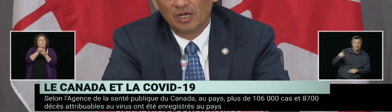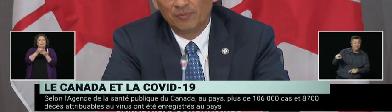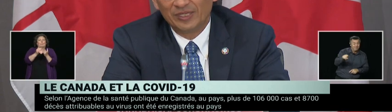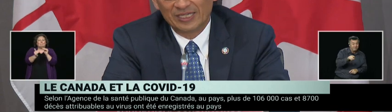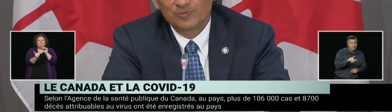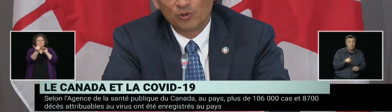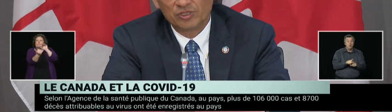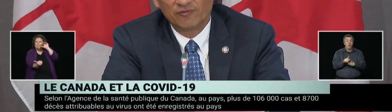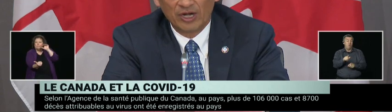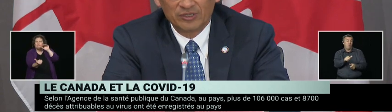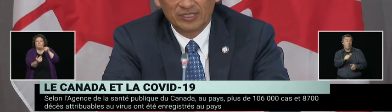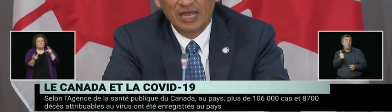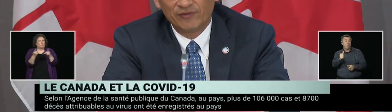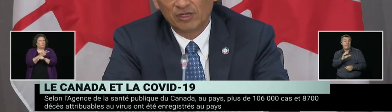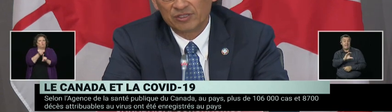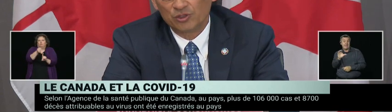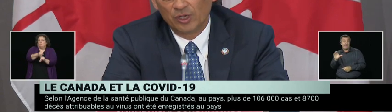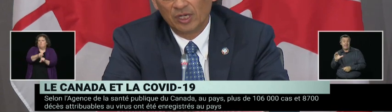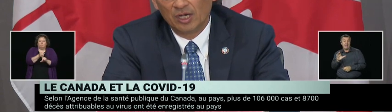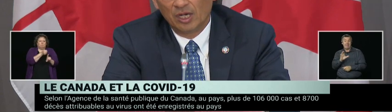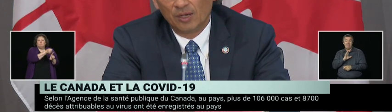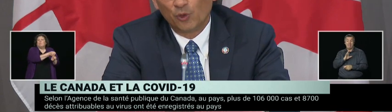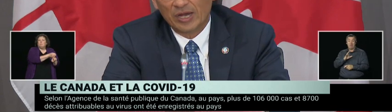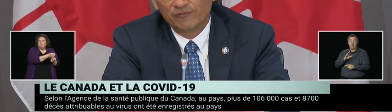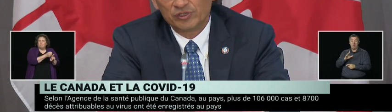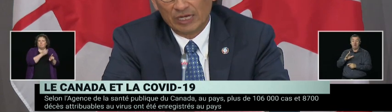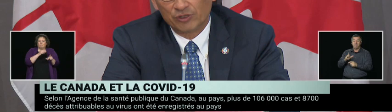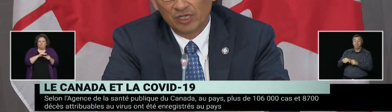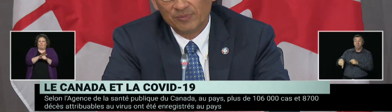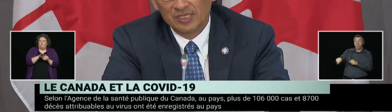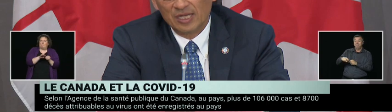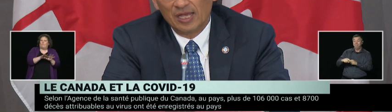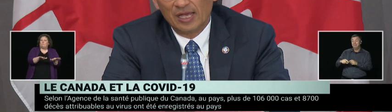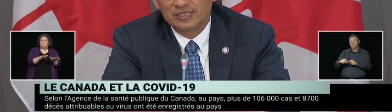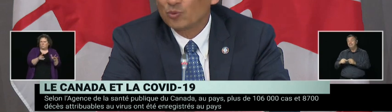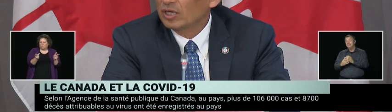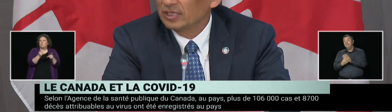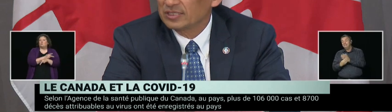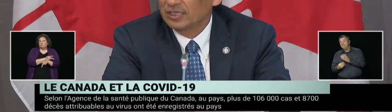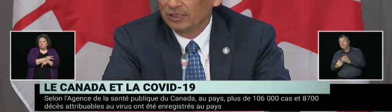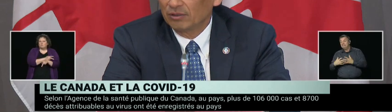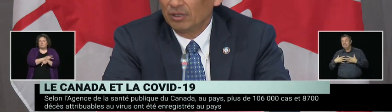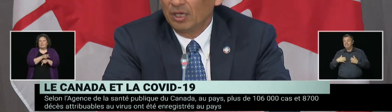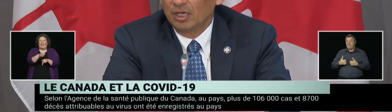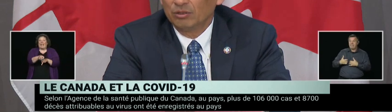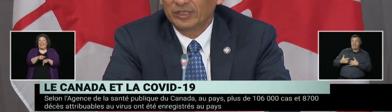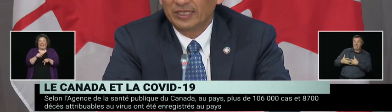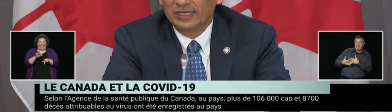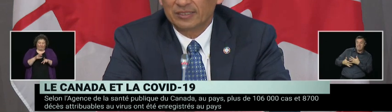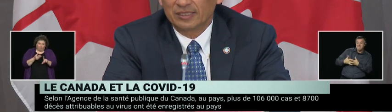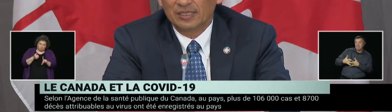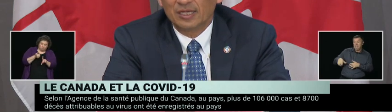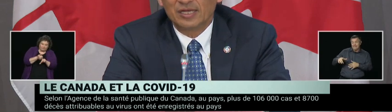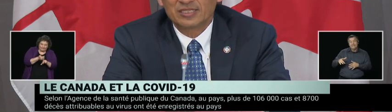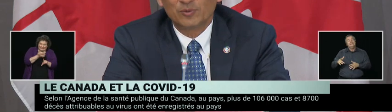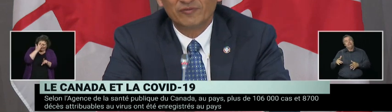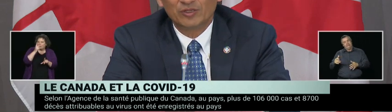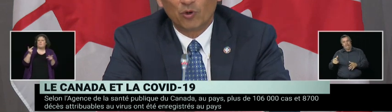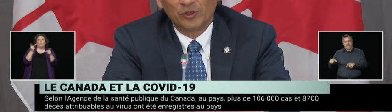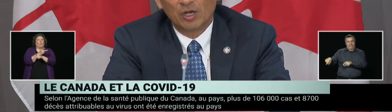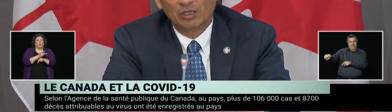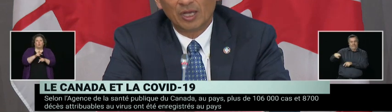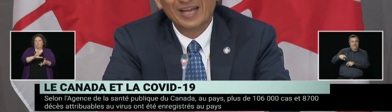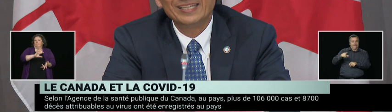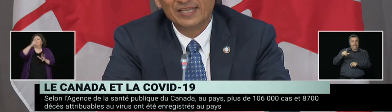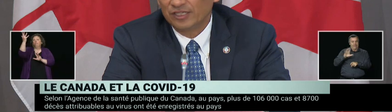being exposed to the virus and having also more adverse outcomes. As well as, you know, looking at some